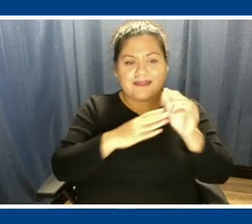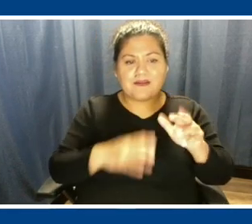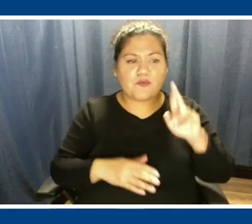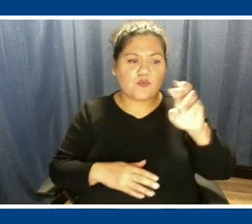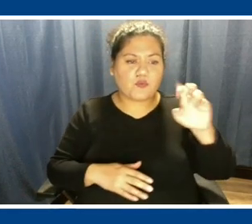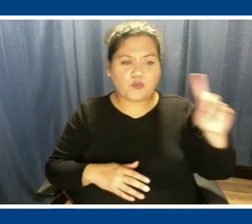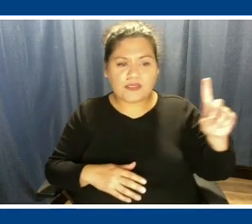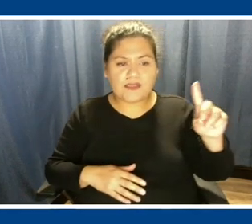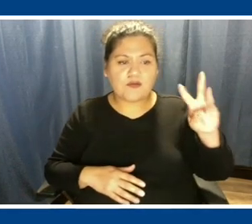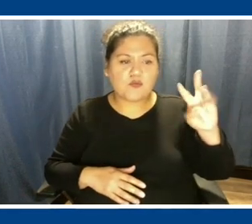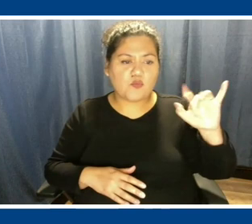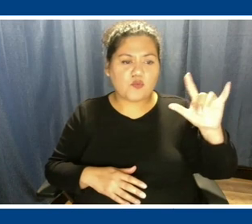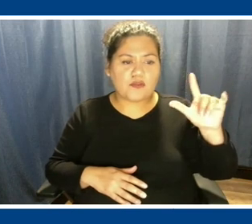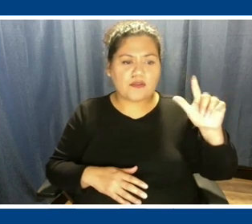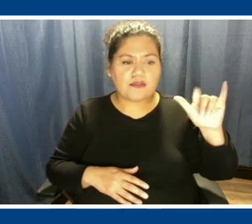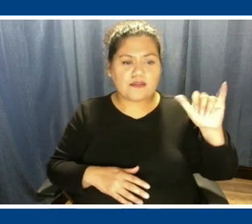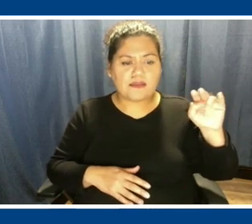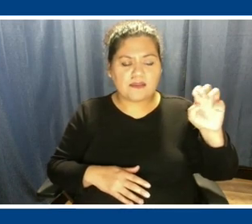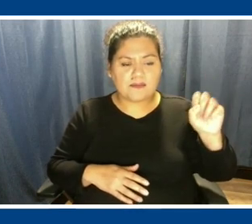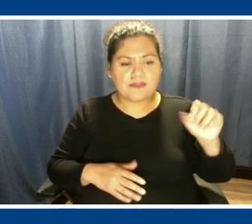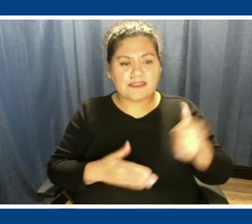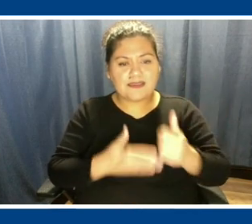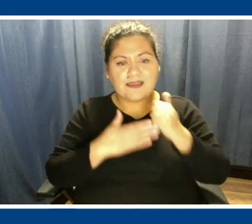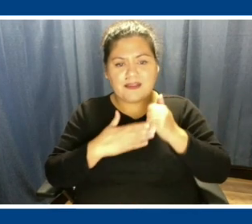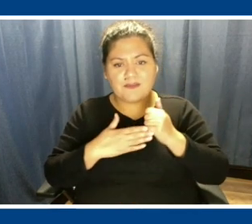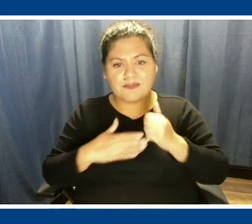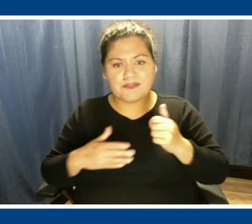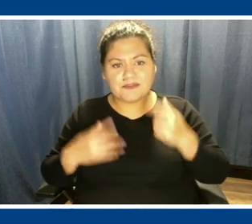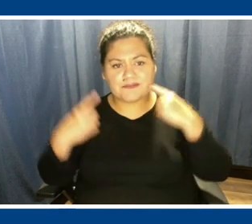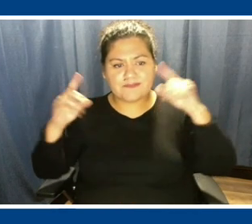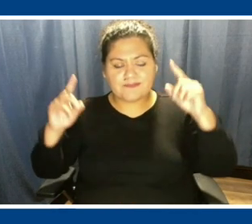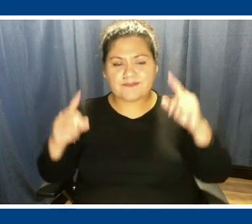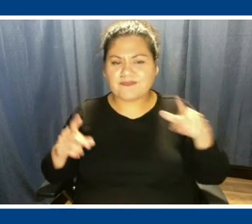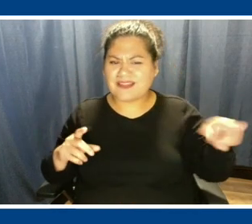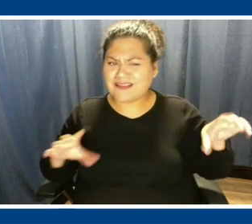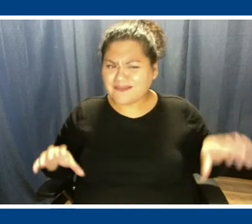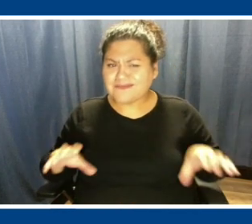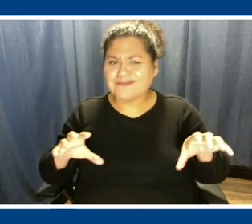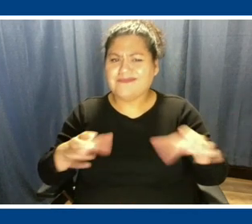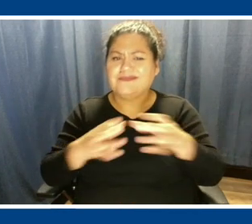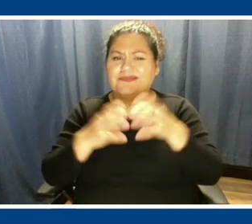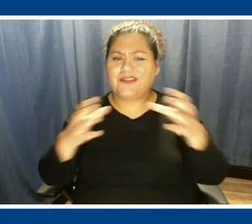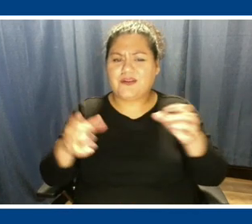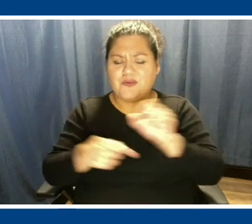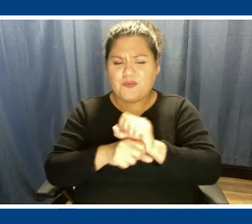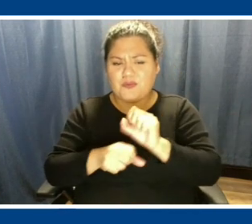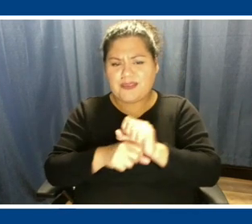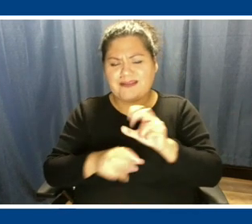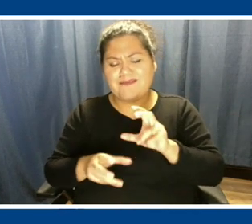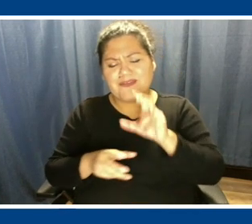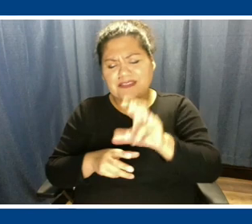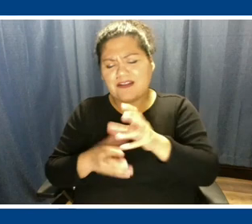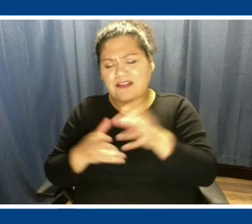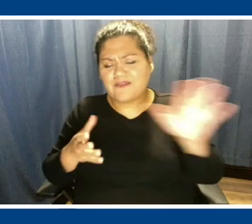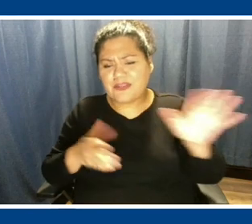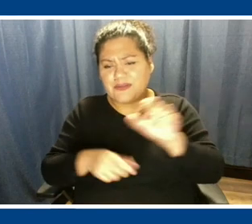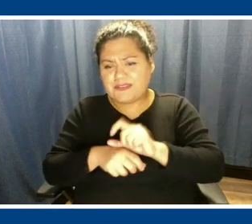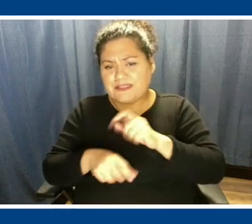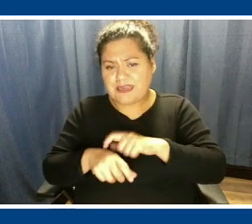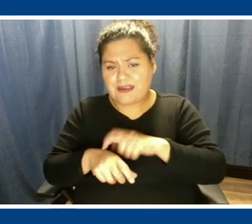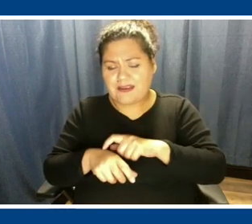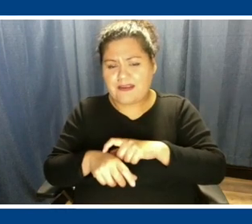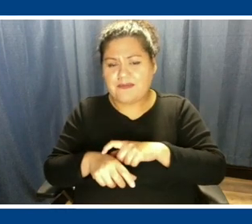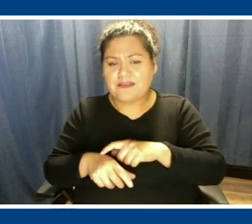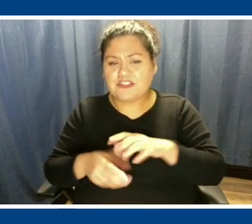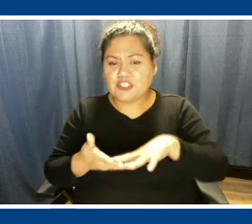to help us move forward. They have done so much work. They've invested so much time since we kicked things off to learn